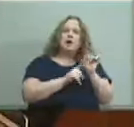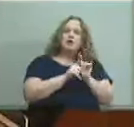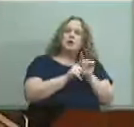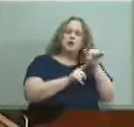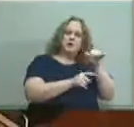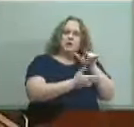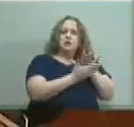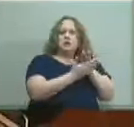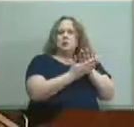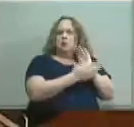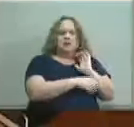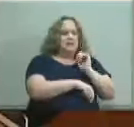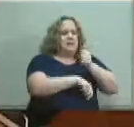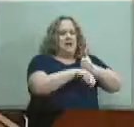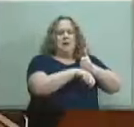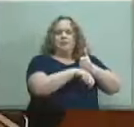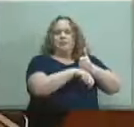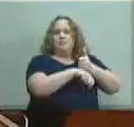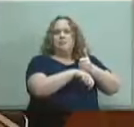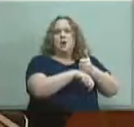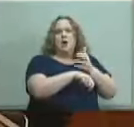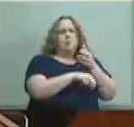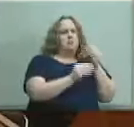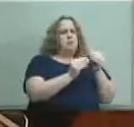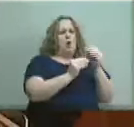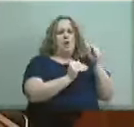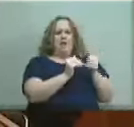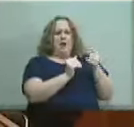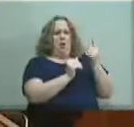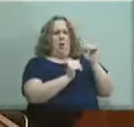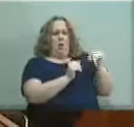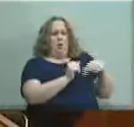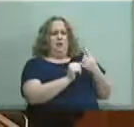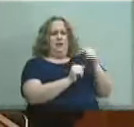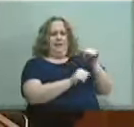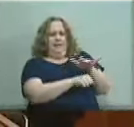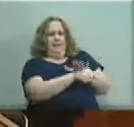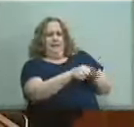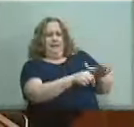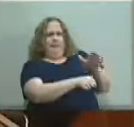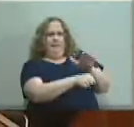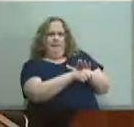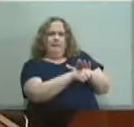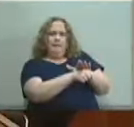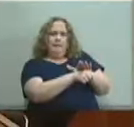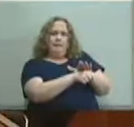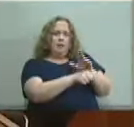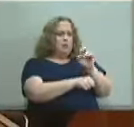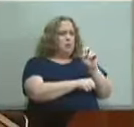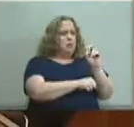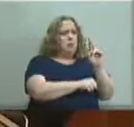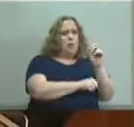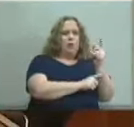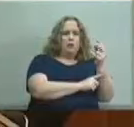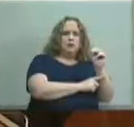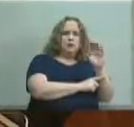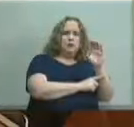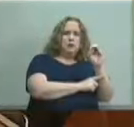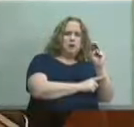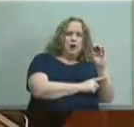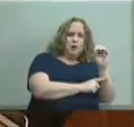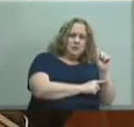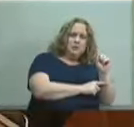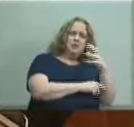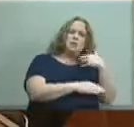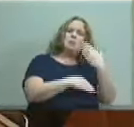whatever boundary option you choose tonight and whatever boundaries future boards approve your process to